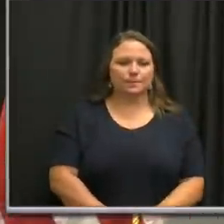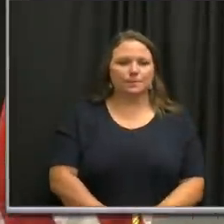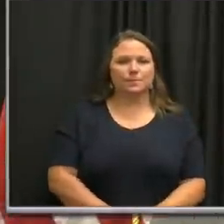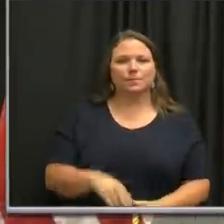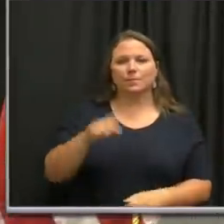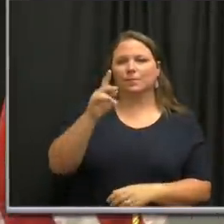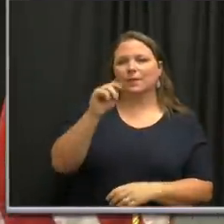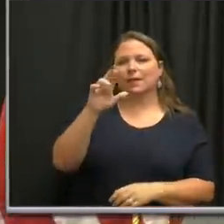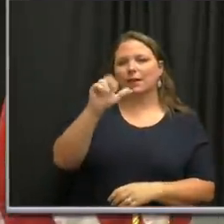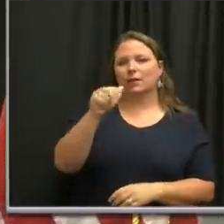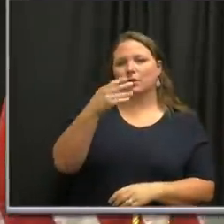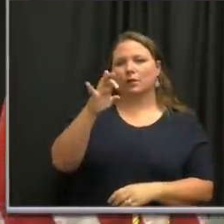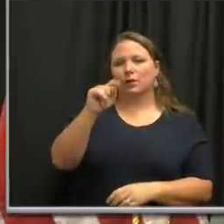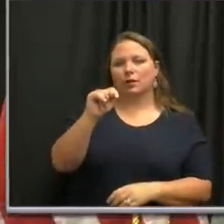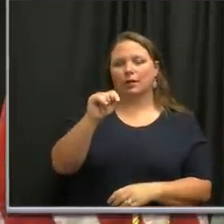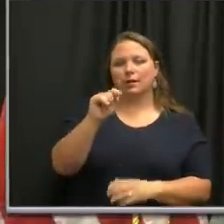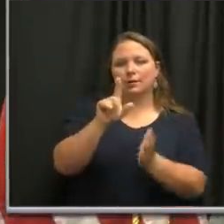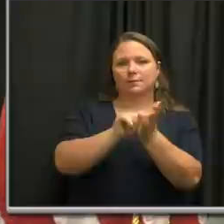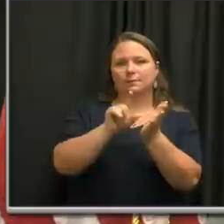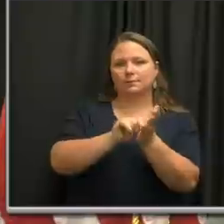Kara Hartnett at the Nashville post.